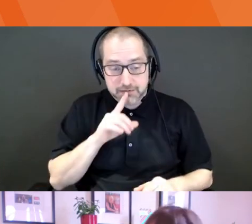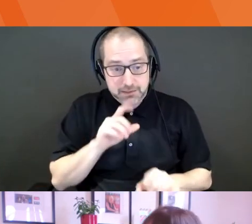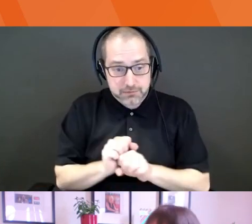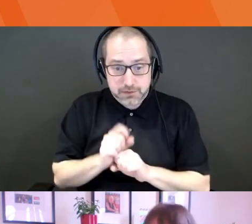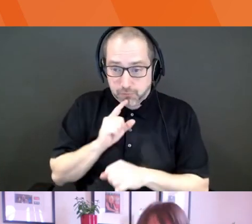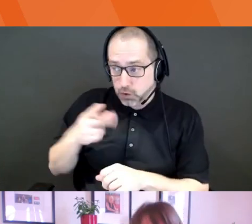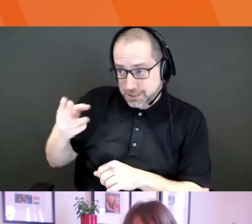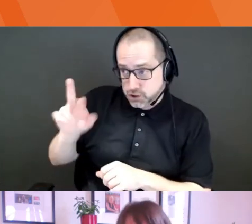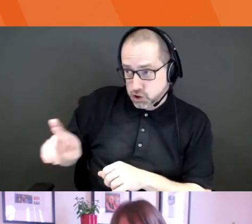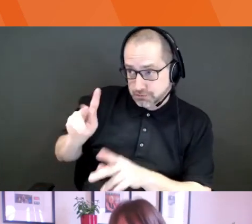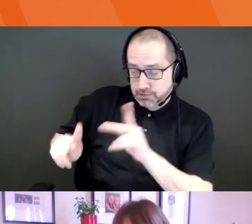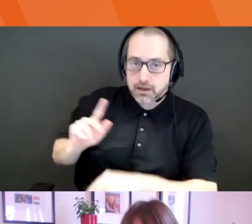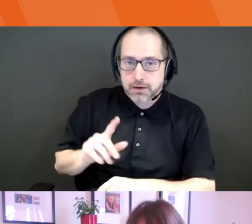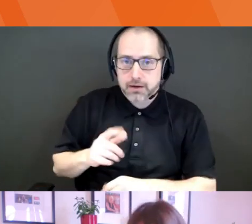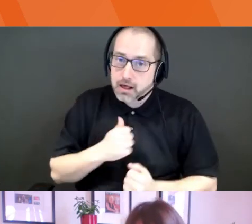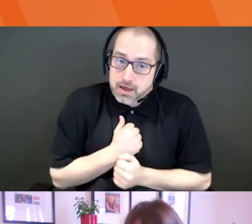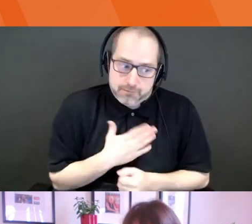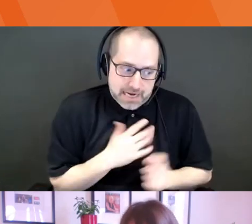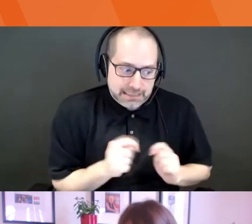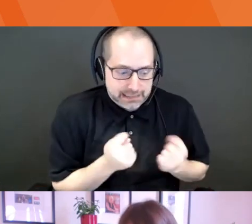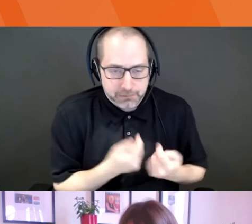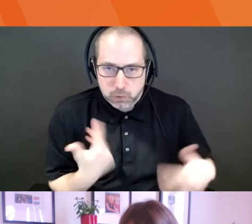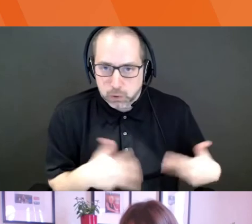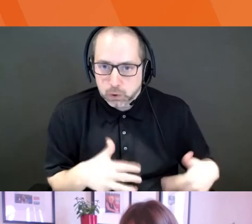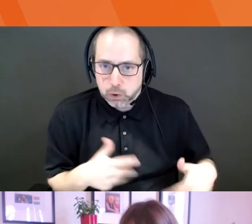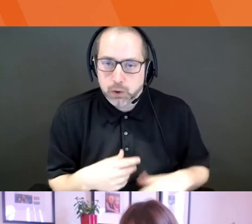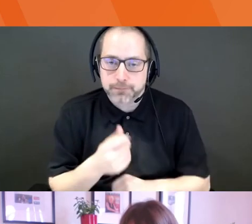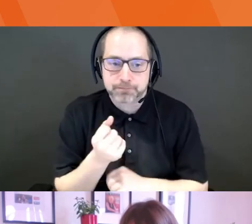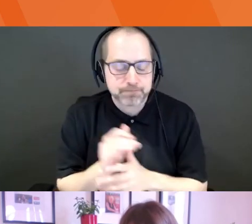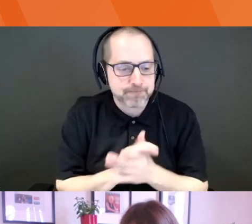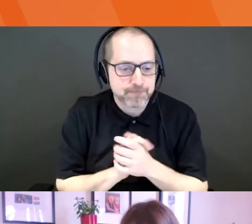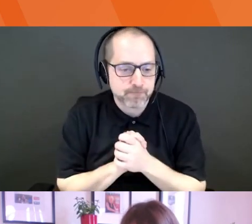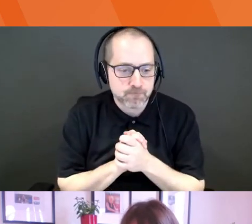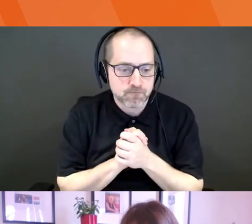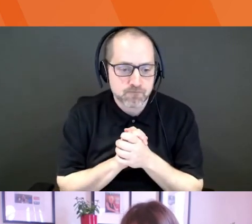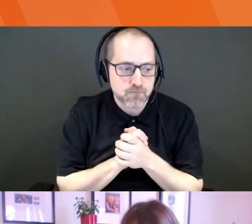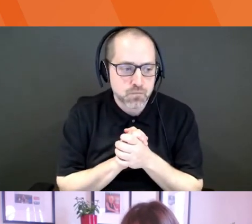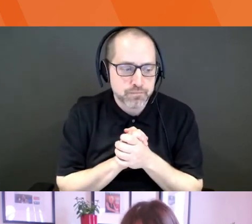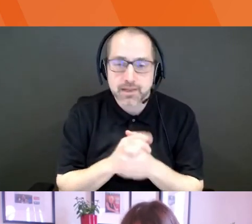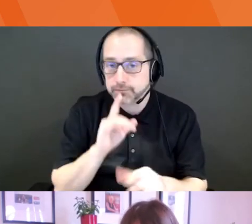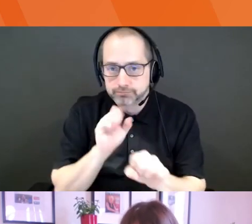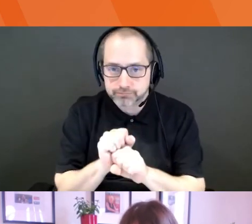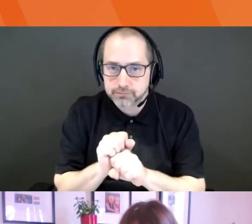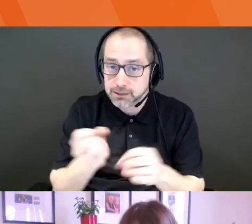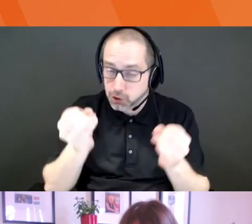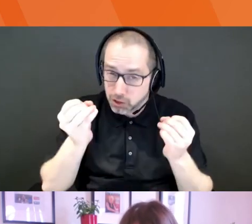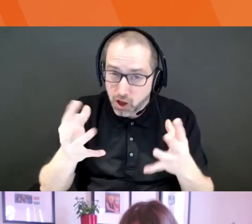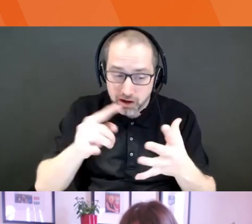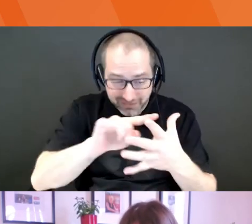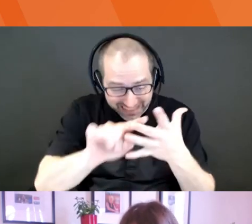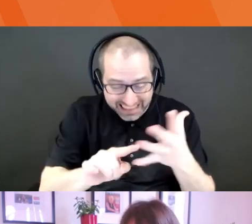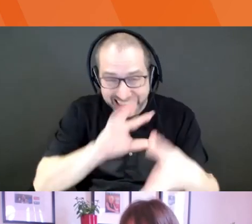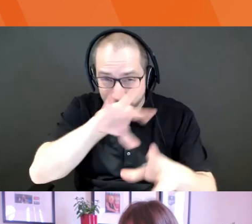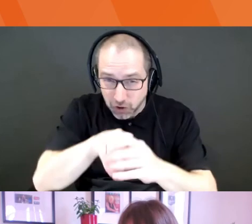kidding. Uh, I love my team, but, um, you know, so I would definitely say, uh, you know, there's a ton of stuff that goes into running your company